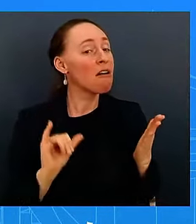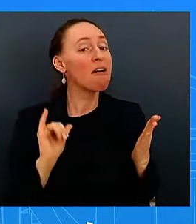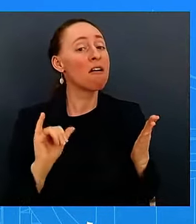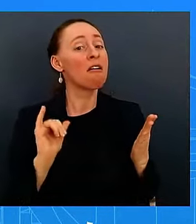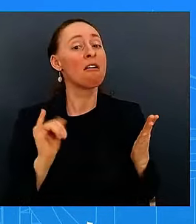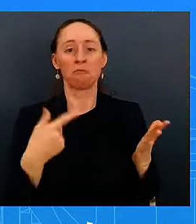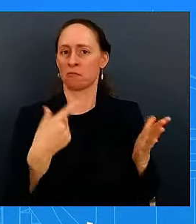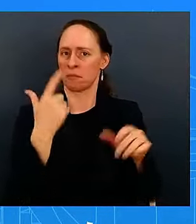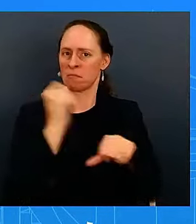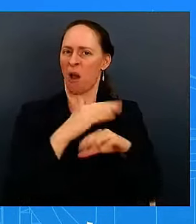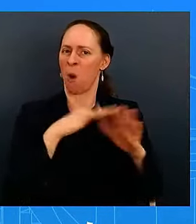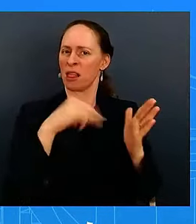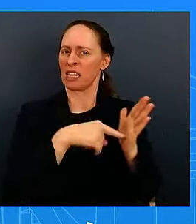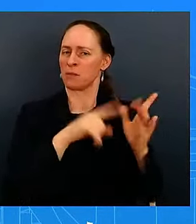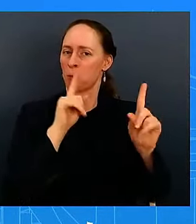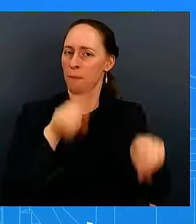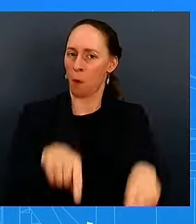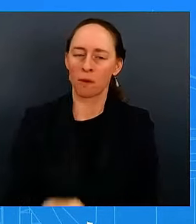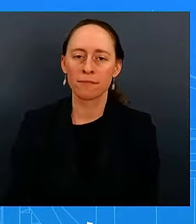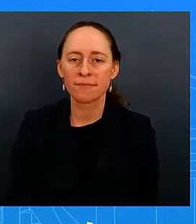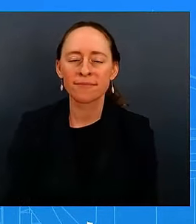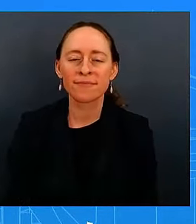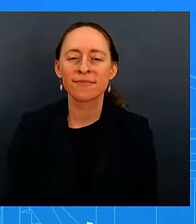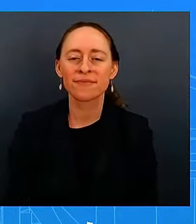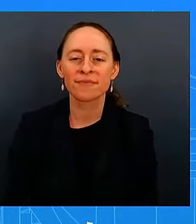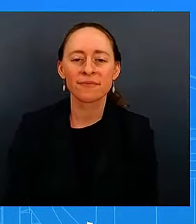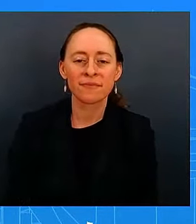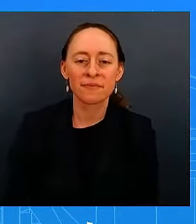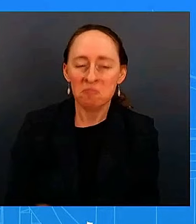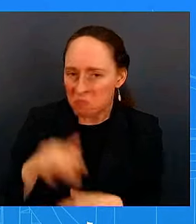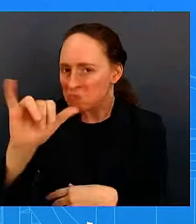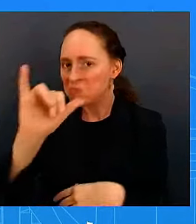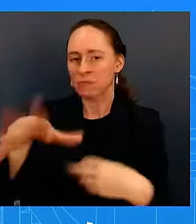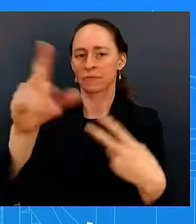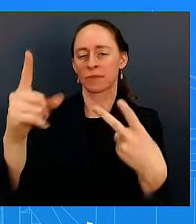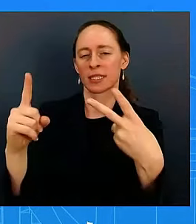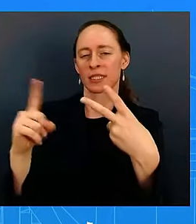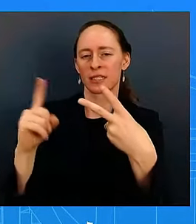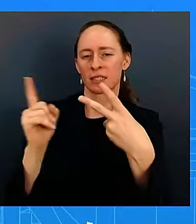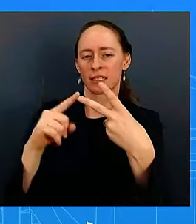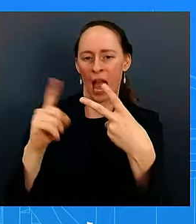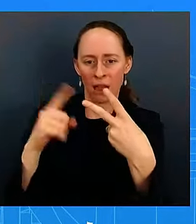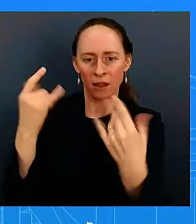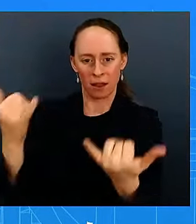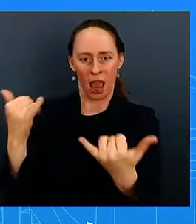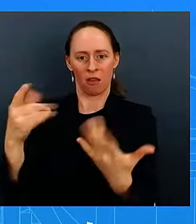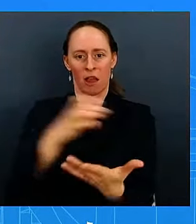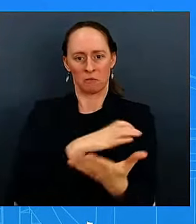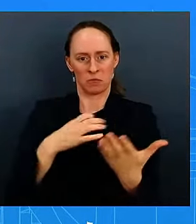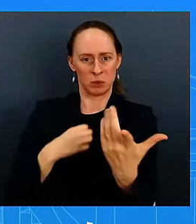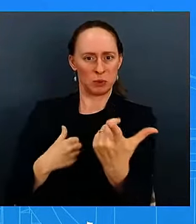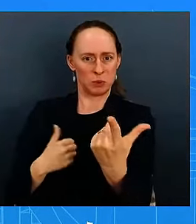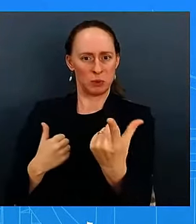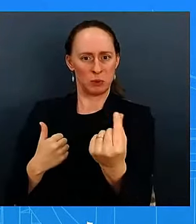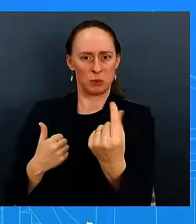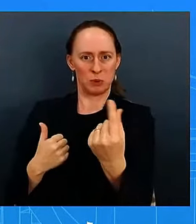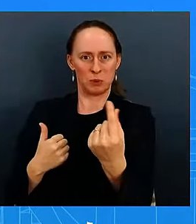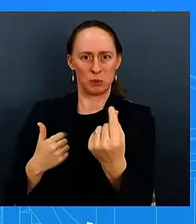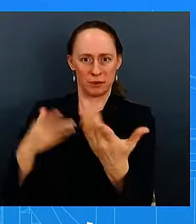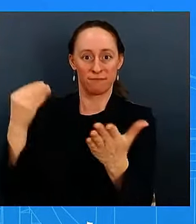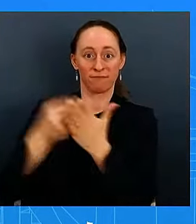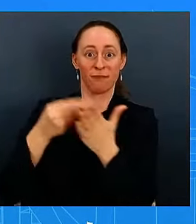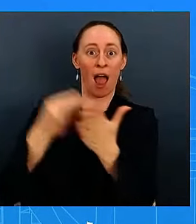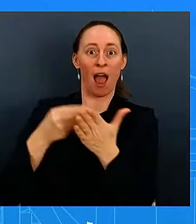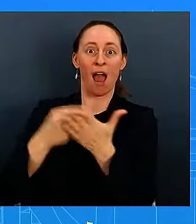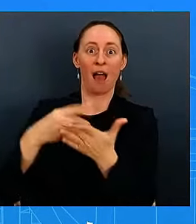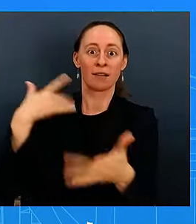pass a short-term spending bill of some kind that there seems that he talks between three months and six months does uh the council have a preference for kind